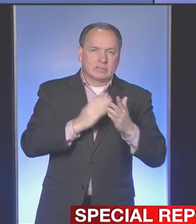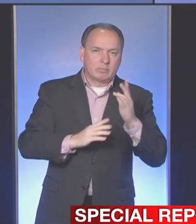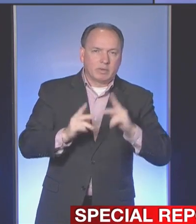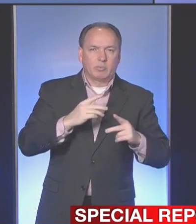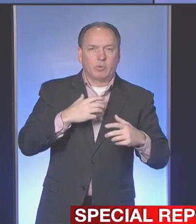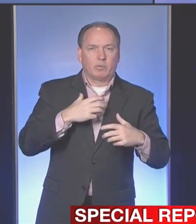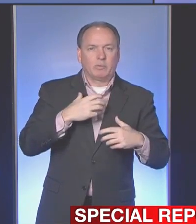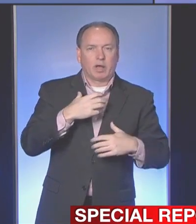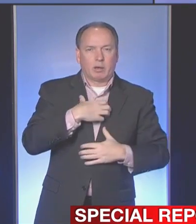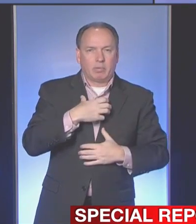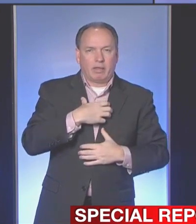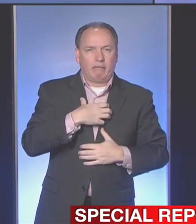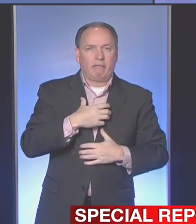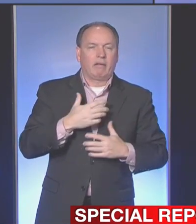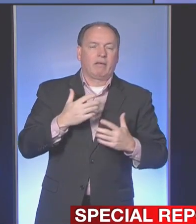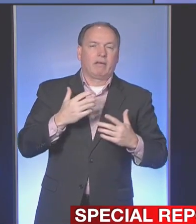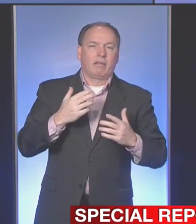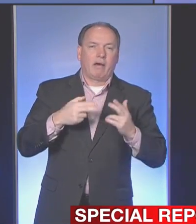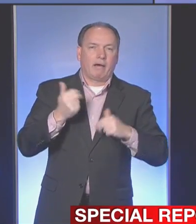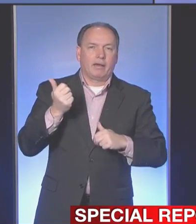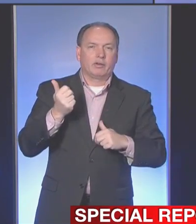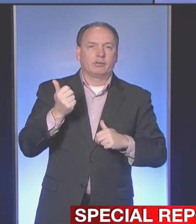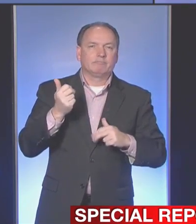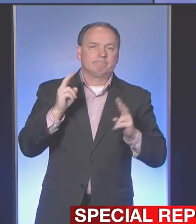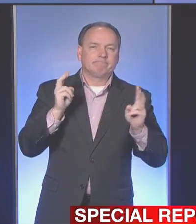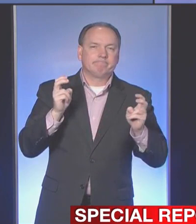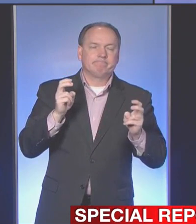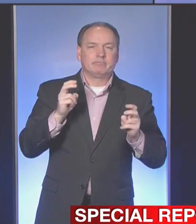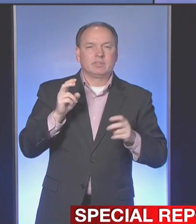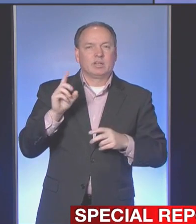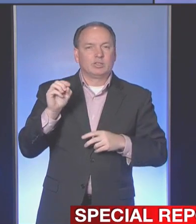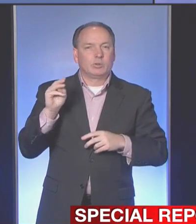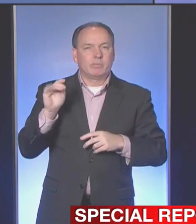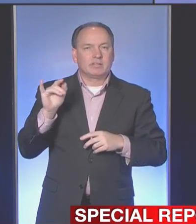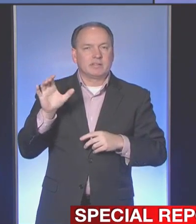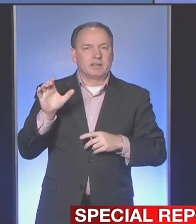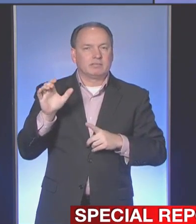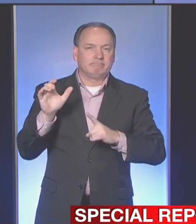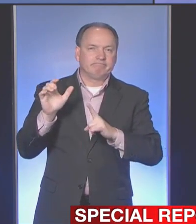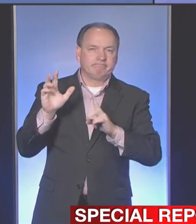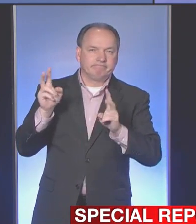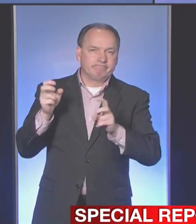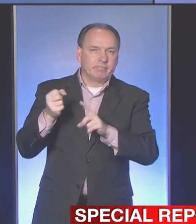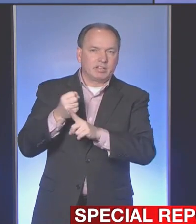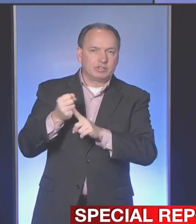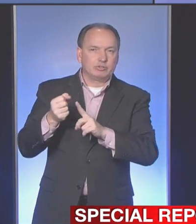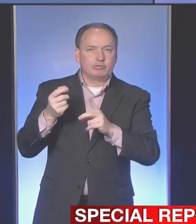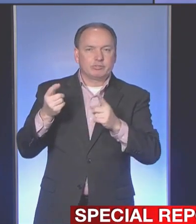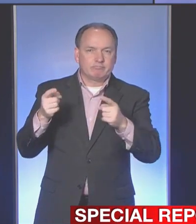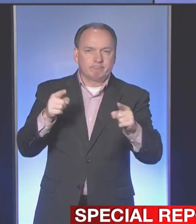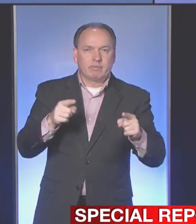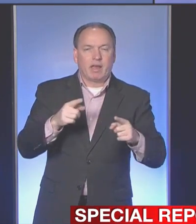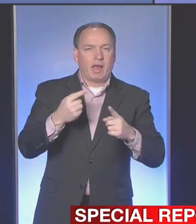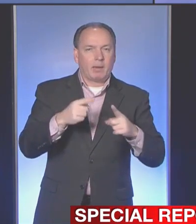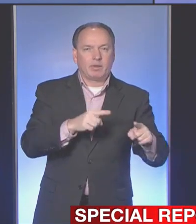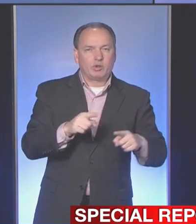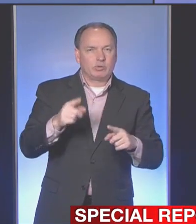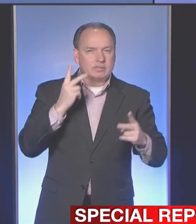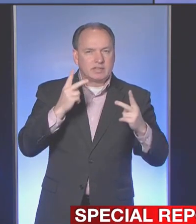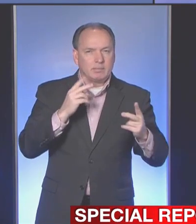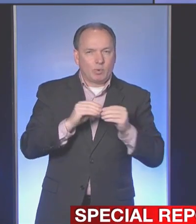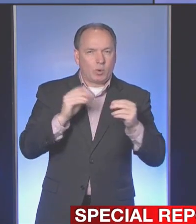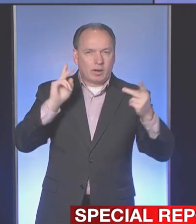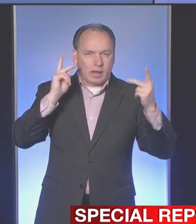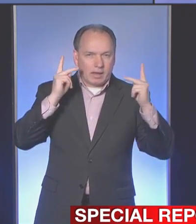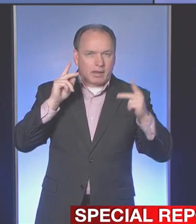higher domestic issues going on here but are you just seeing a lot of anxiety of fear?